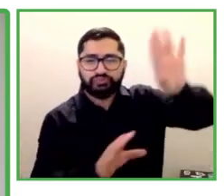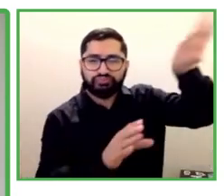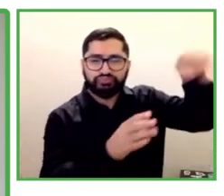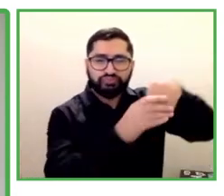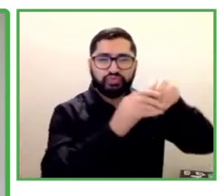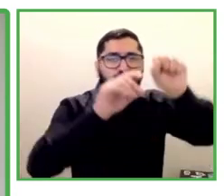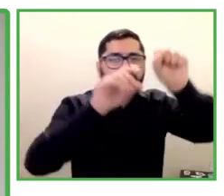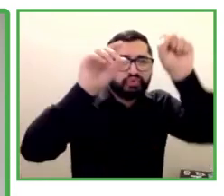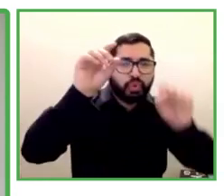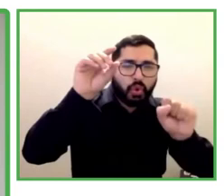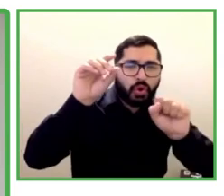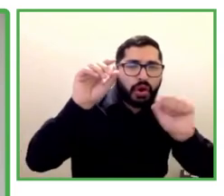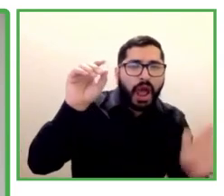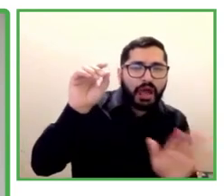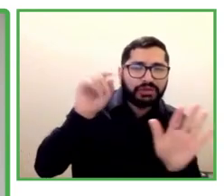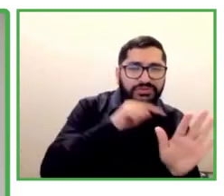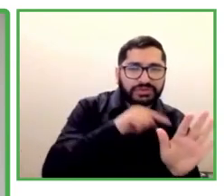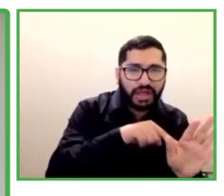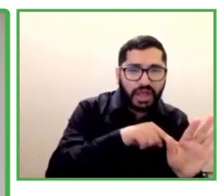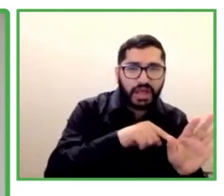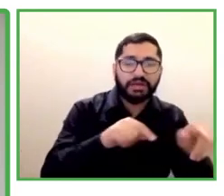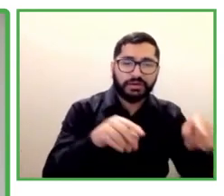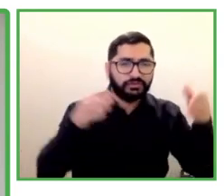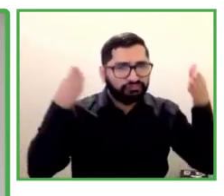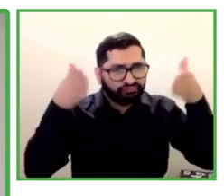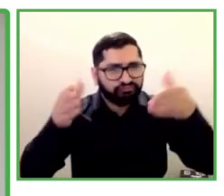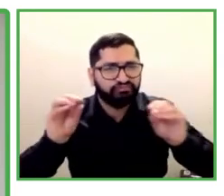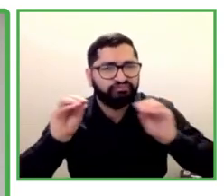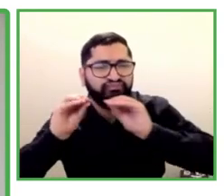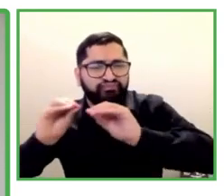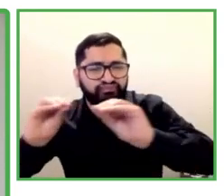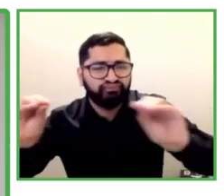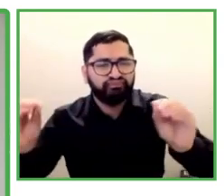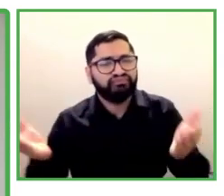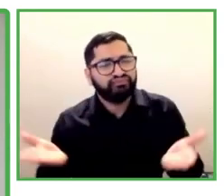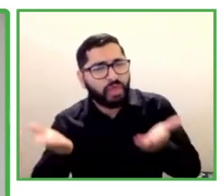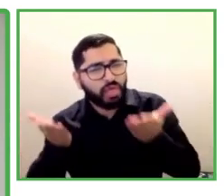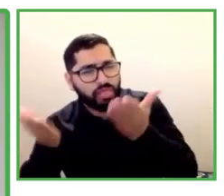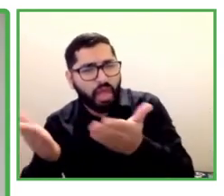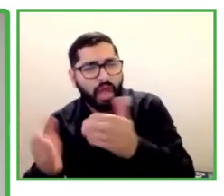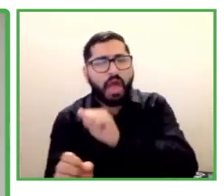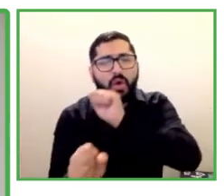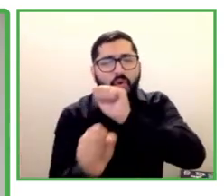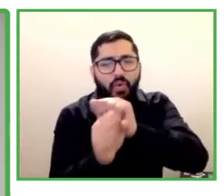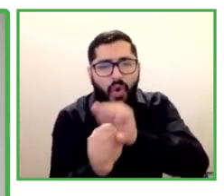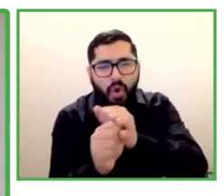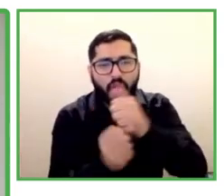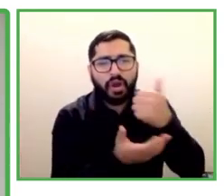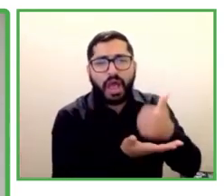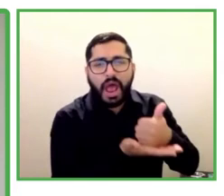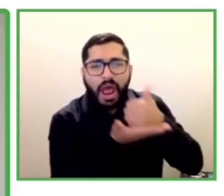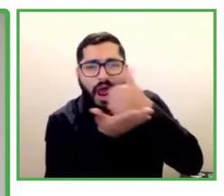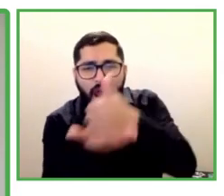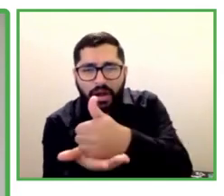and linking them to jobs. Mira has experience of working in senior government positions at the World Bank and at the UN.